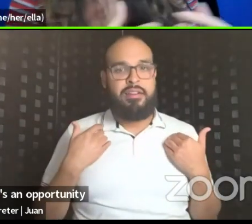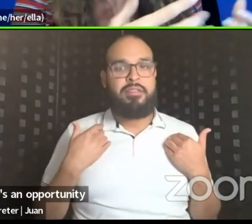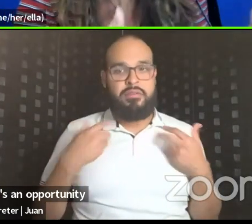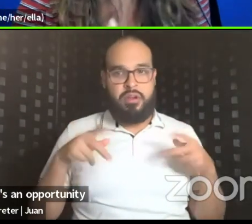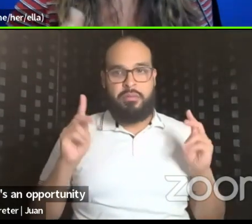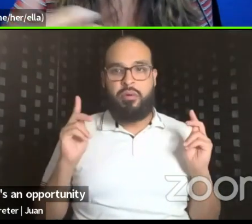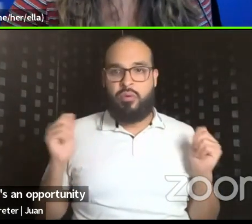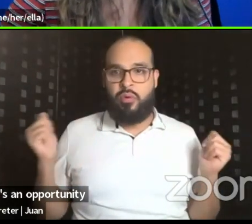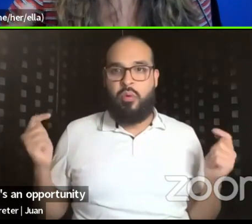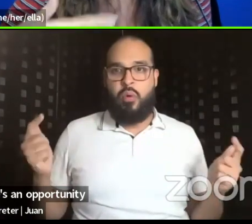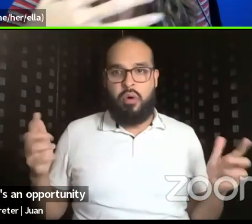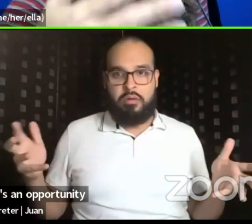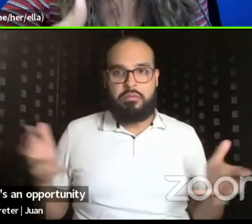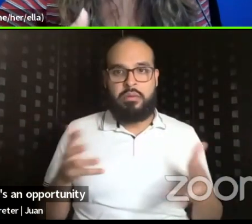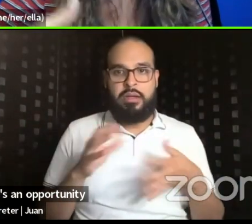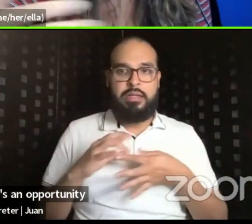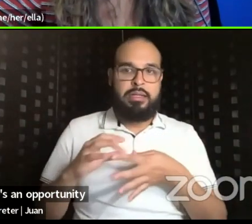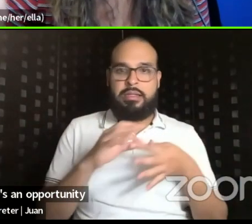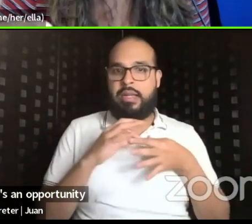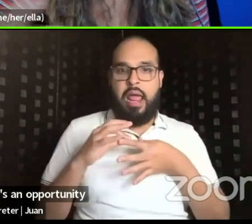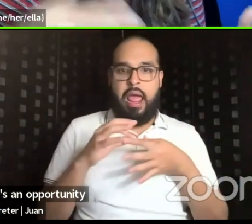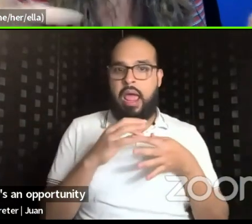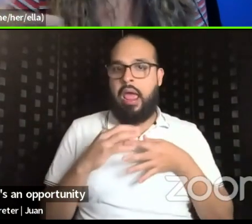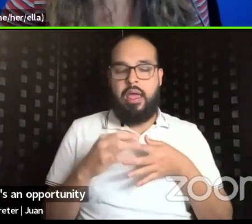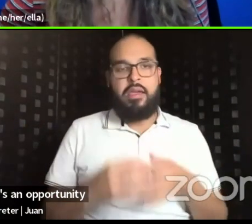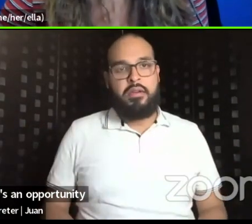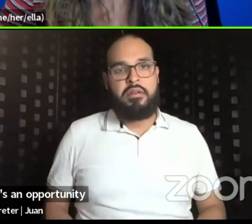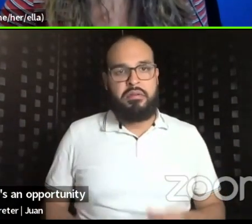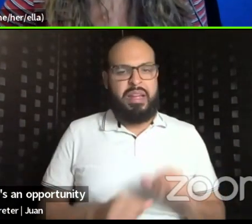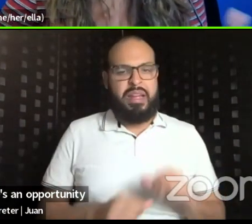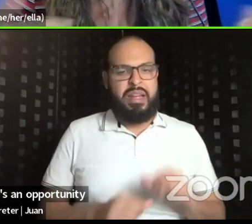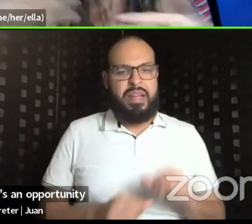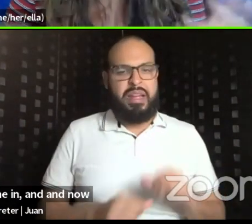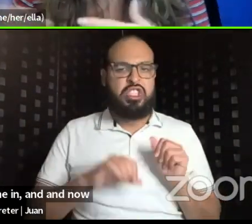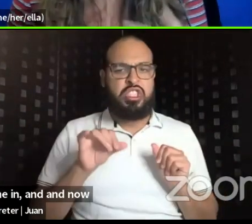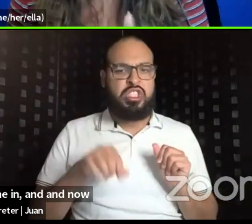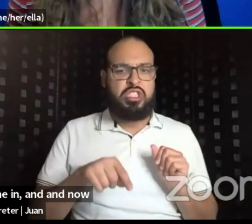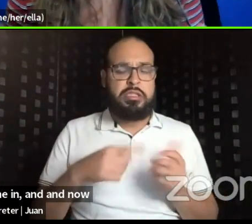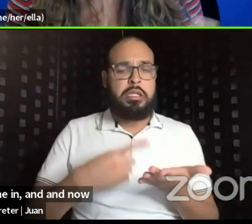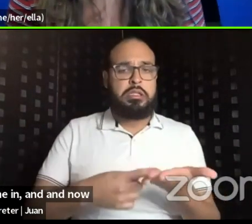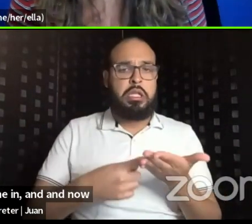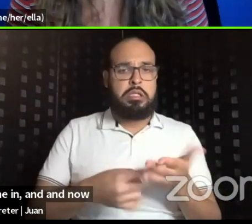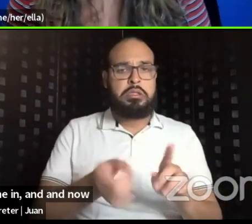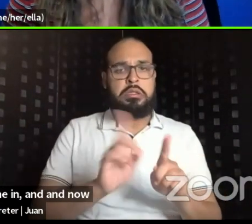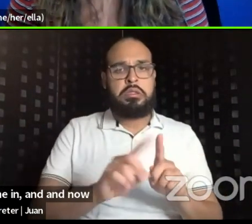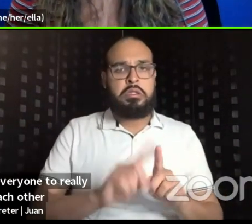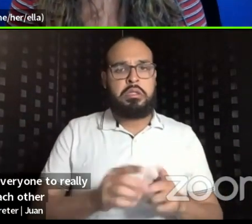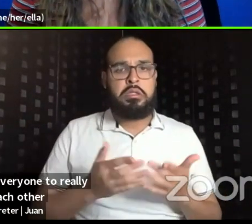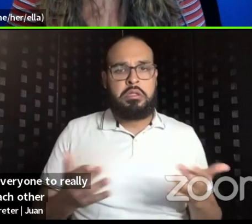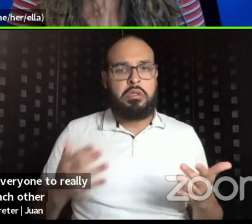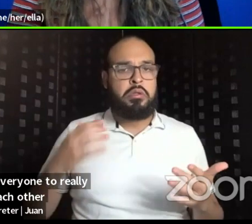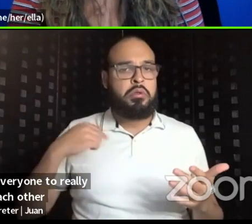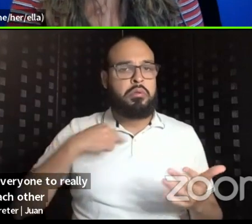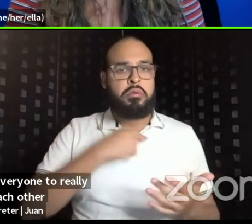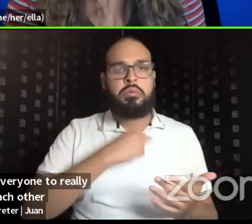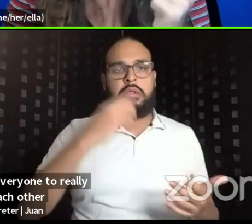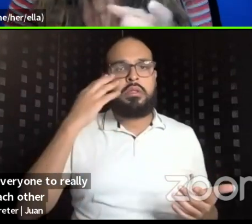everyone to really connect with those, with each other and to talk about the things that we're all experiencing.